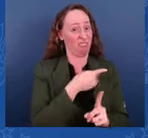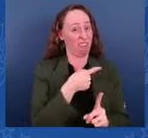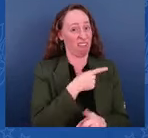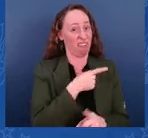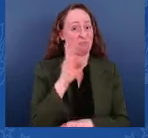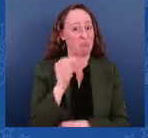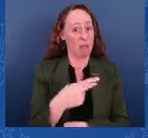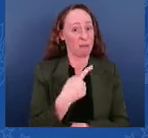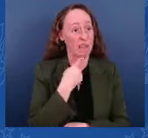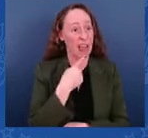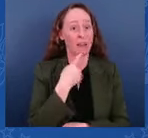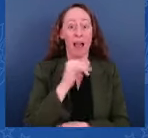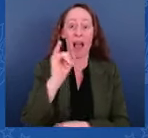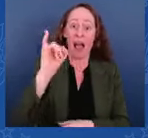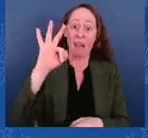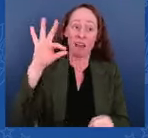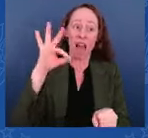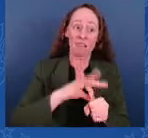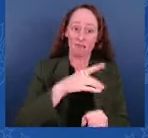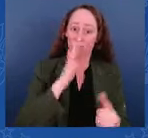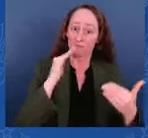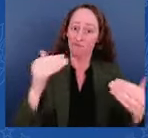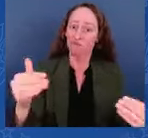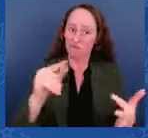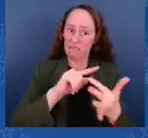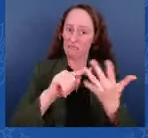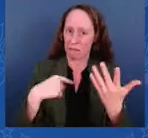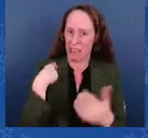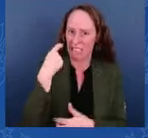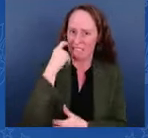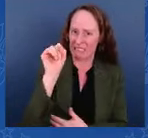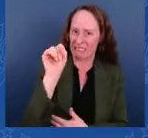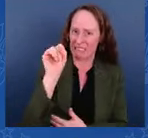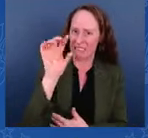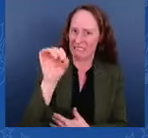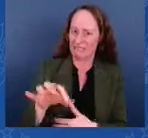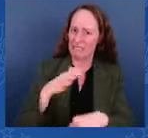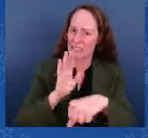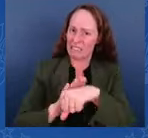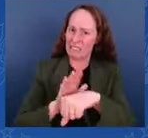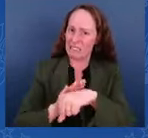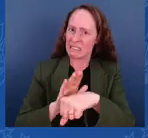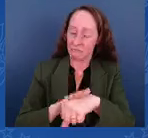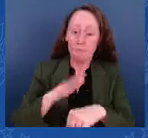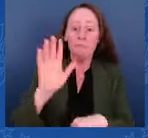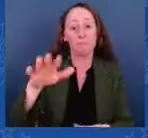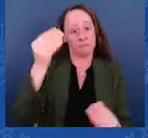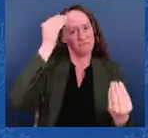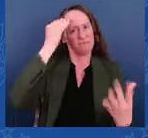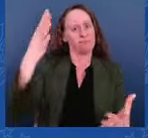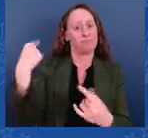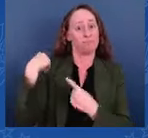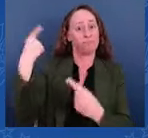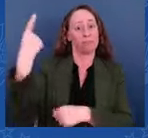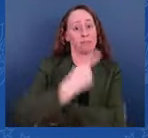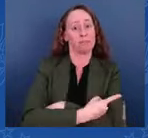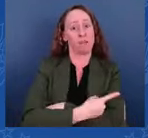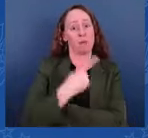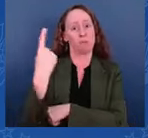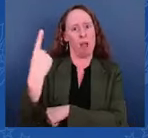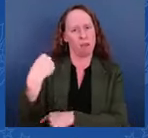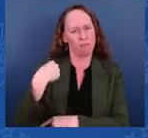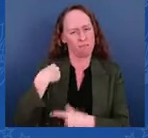On my very first day as President, I introduced a comprehensive immigration reform plan to fix our broken